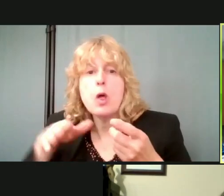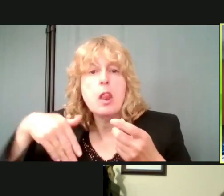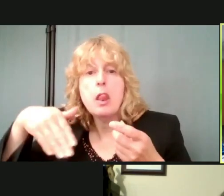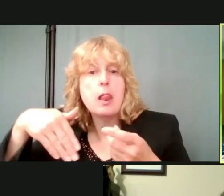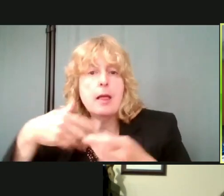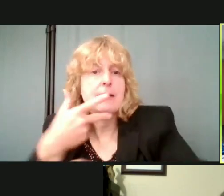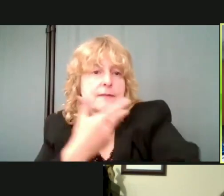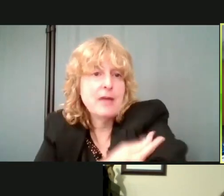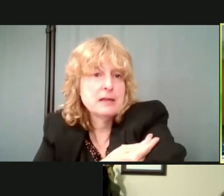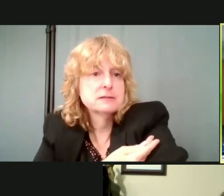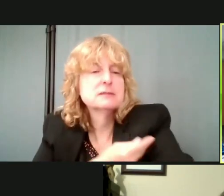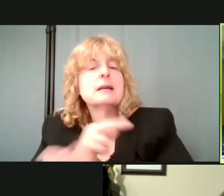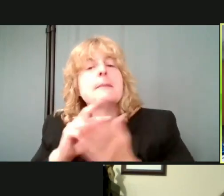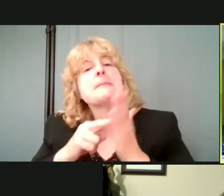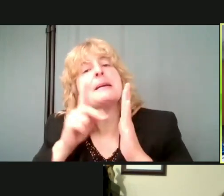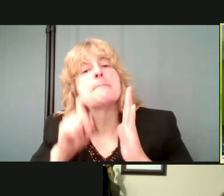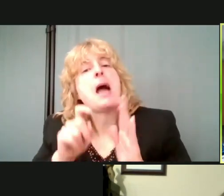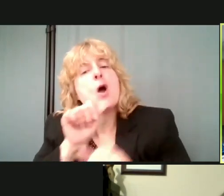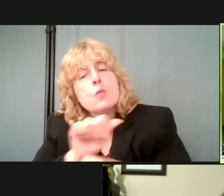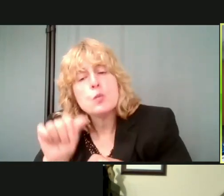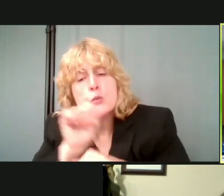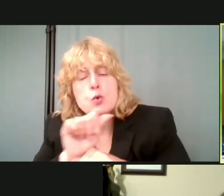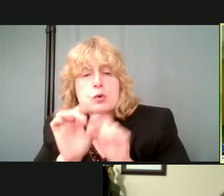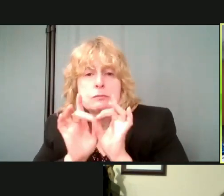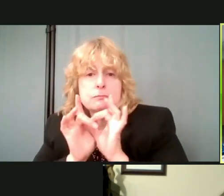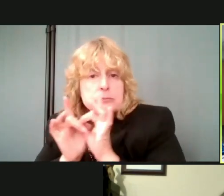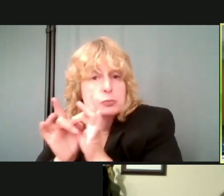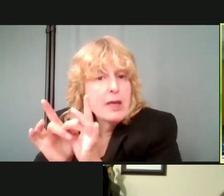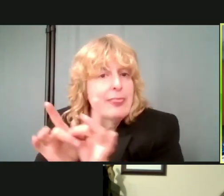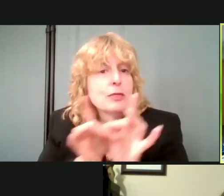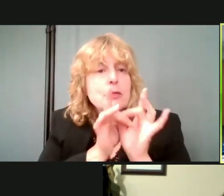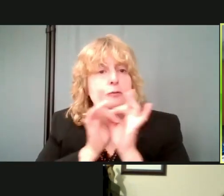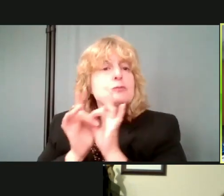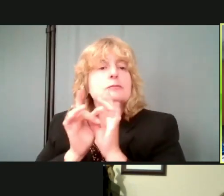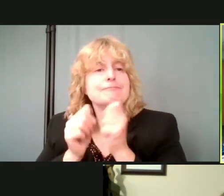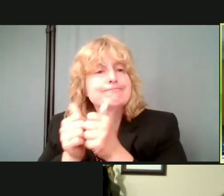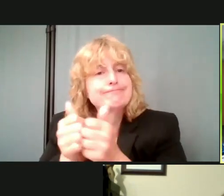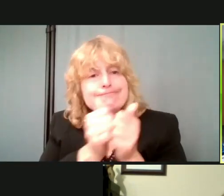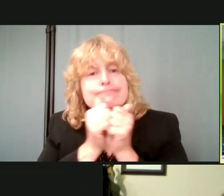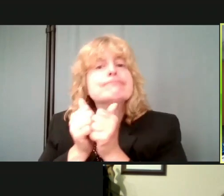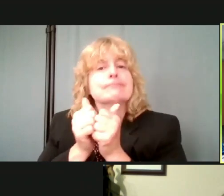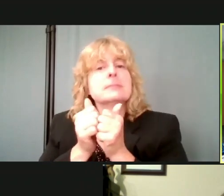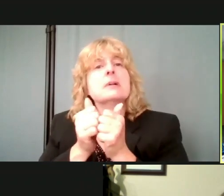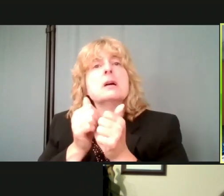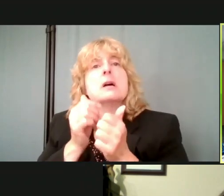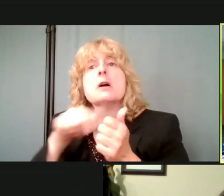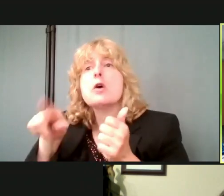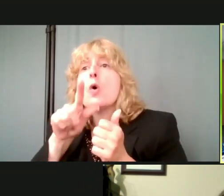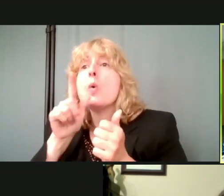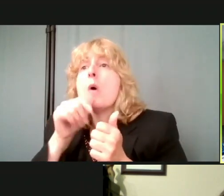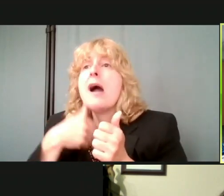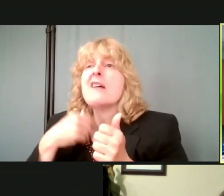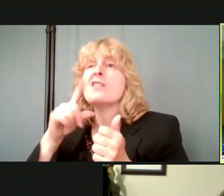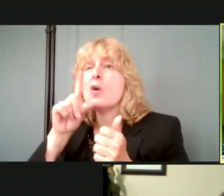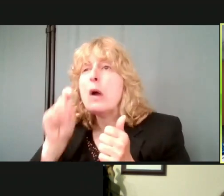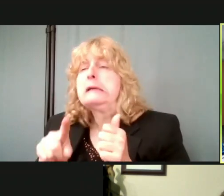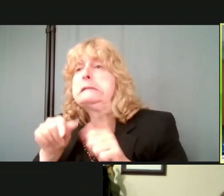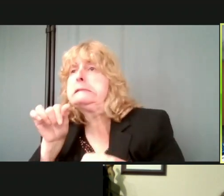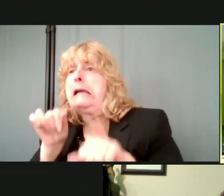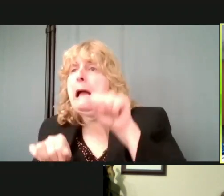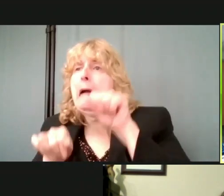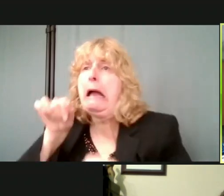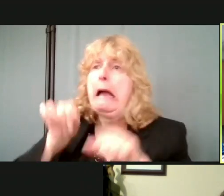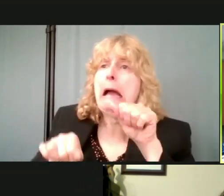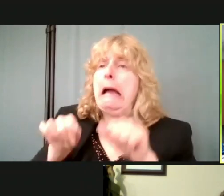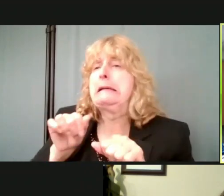get the questions and the, the, the, the hesitancy, um, and the myths answered so we can get everybody